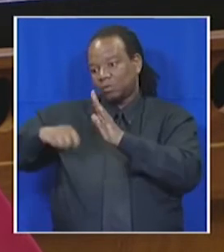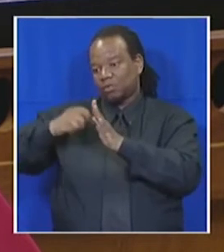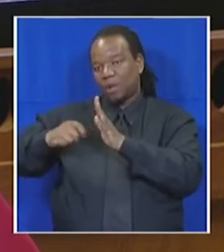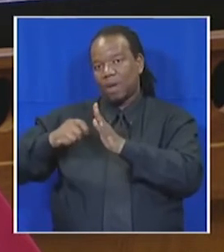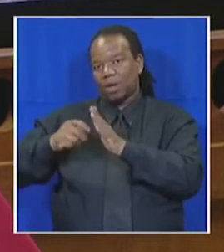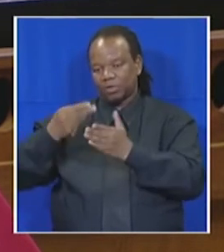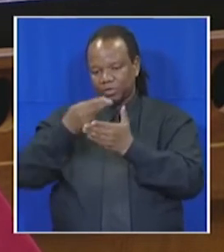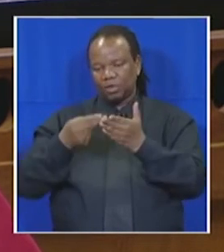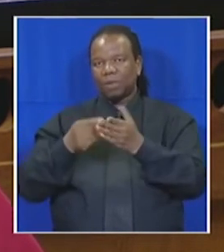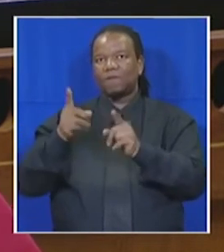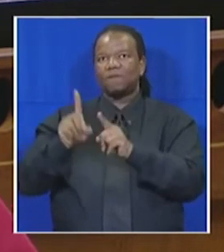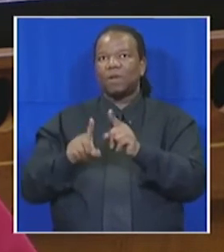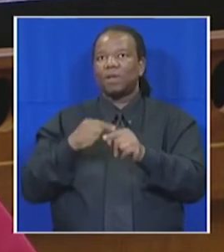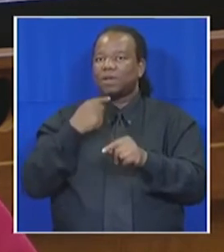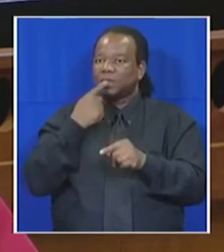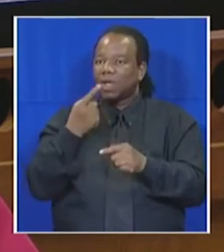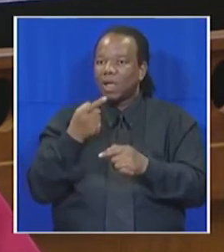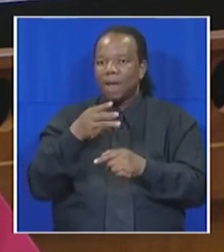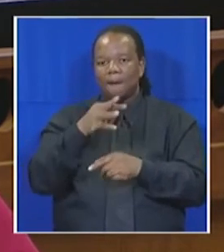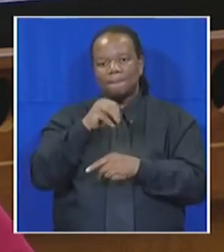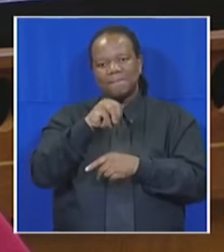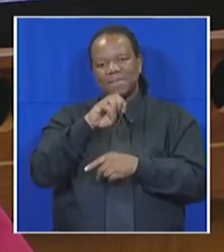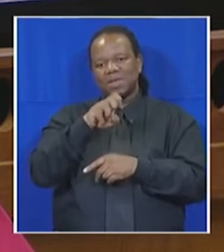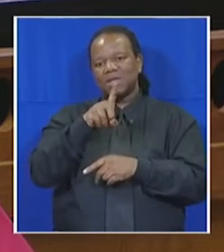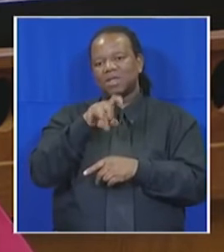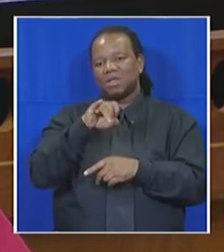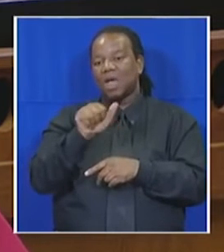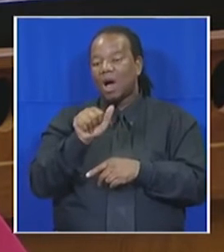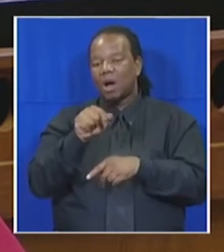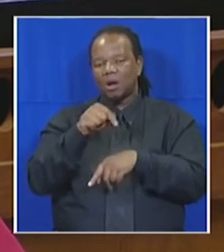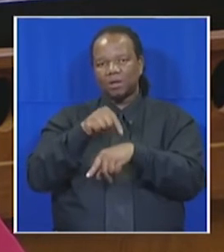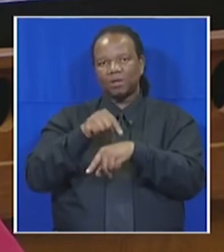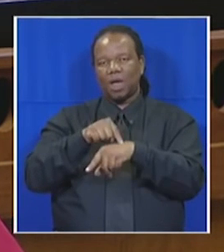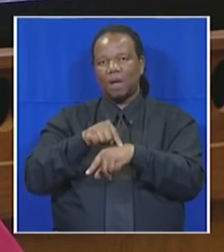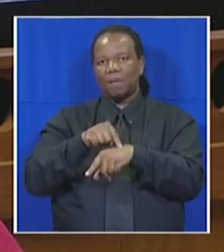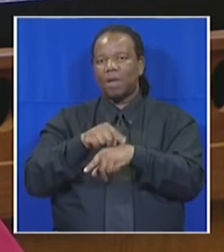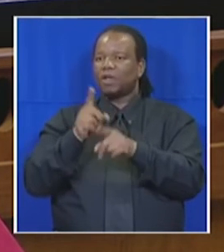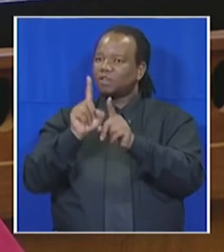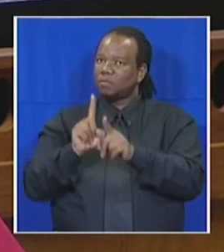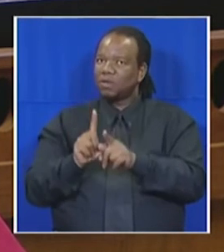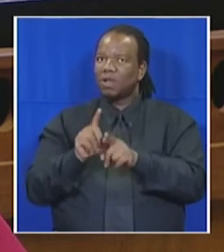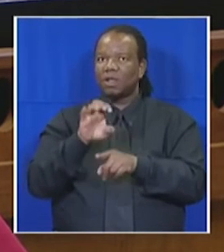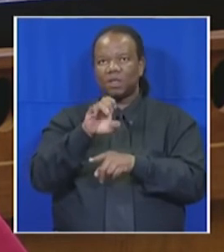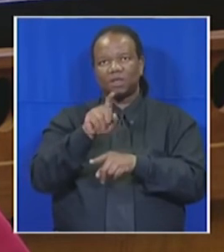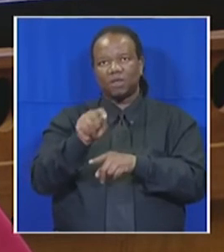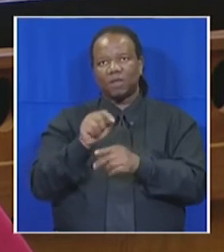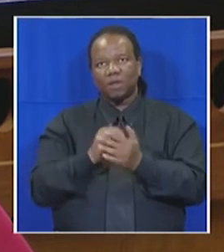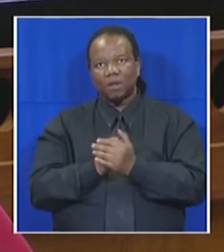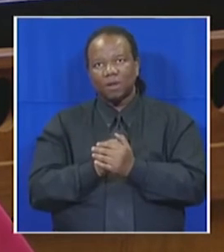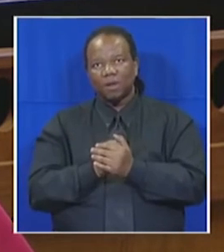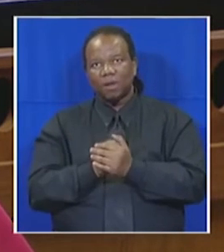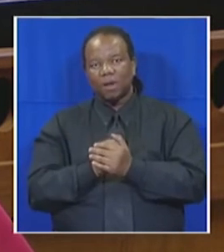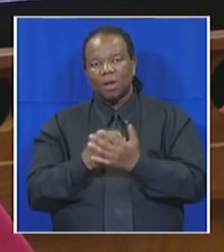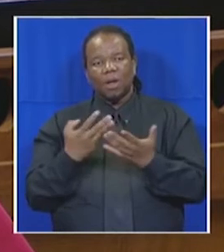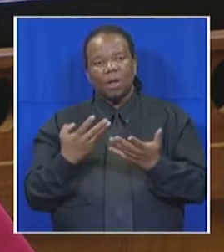the so-called needle time, which is failing, especially in the television and thinking industry. It's made